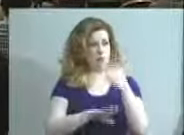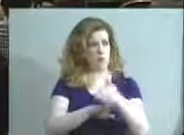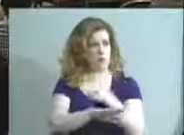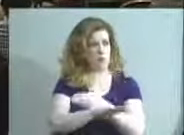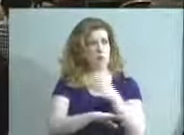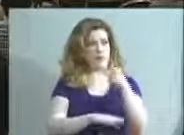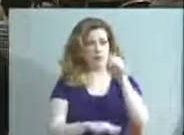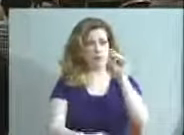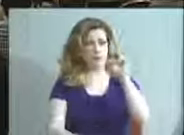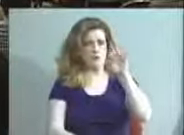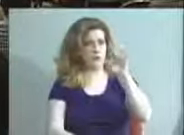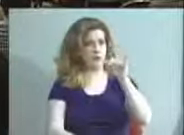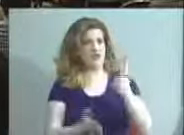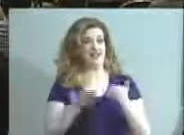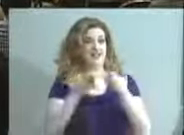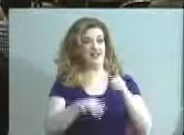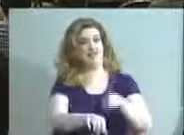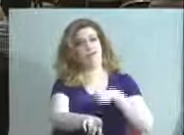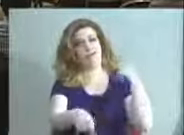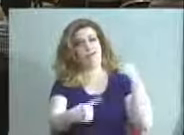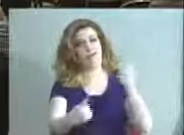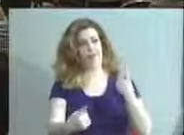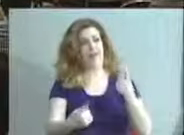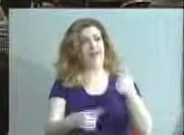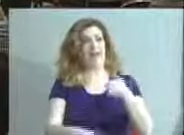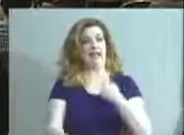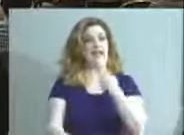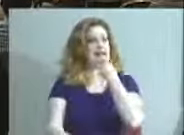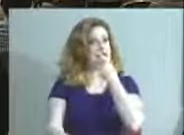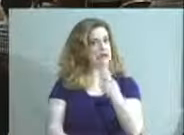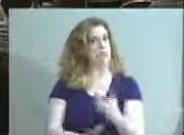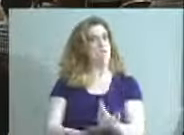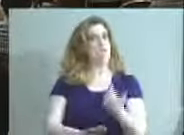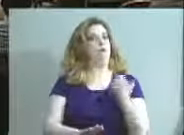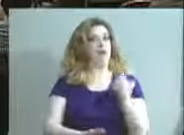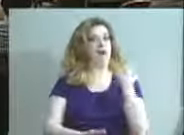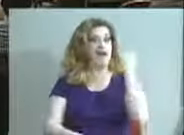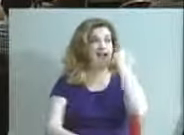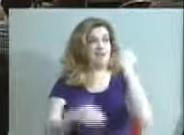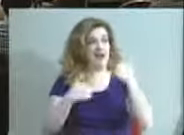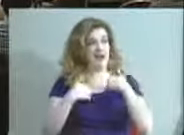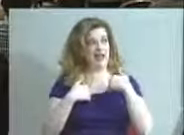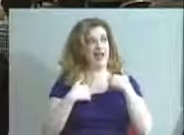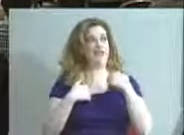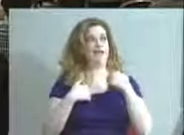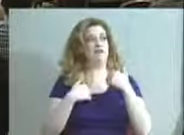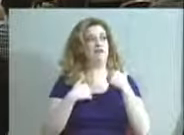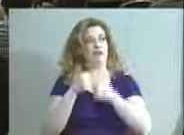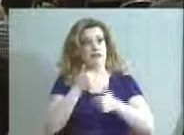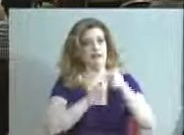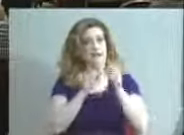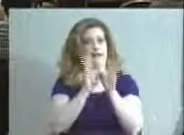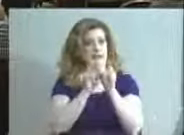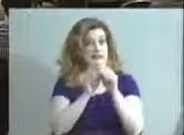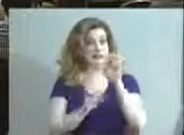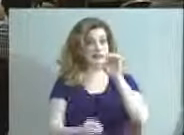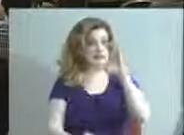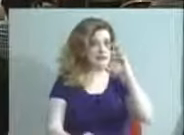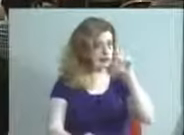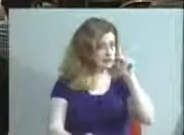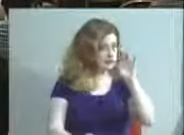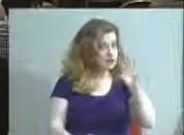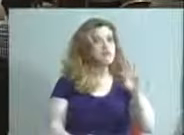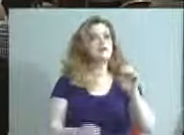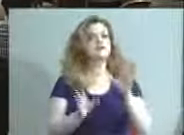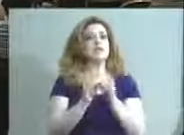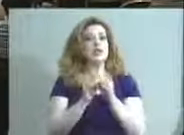has suggested for a long time, which is that I state ahead of time whether we're going to have an executive session. The answer is yes, at the end